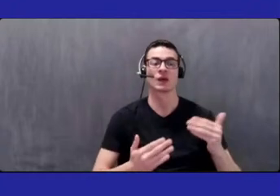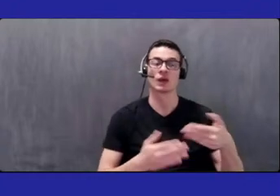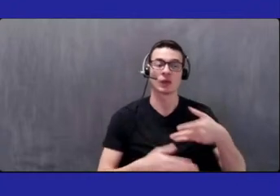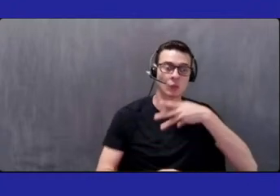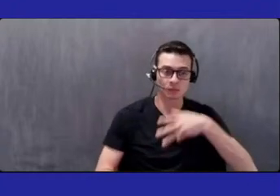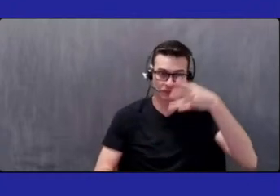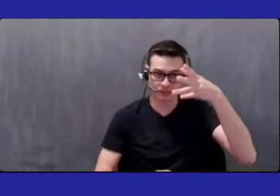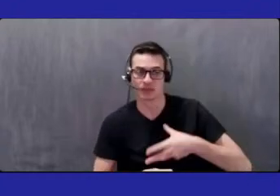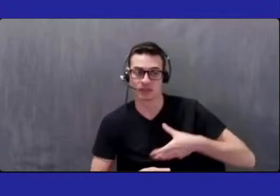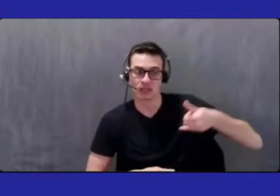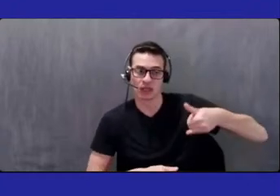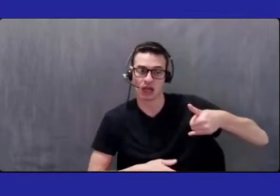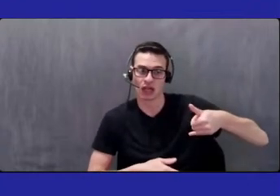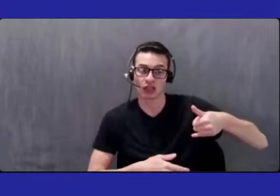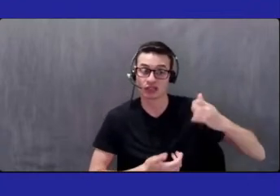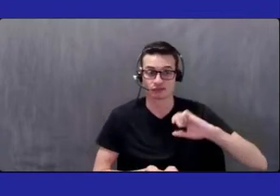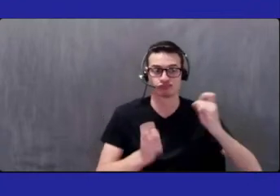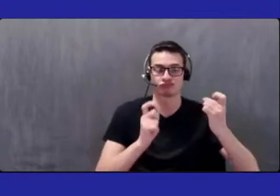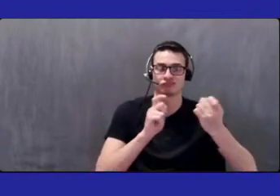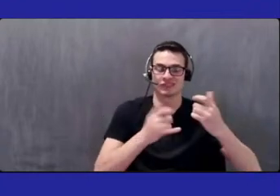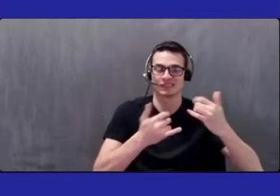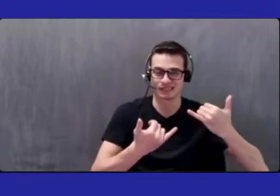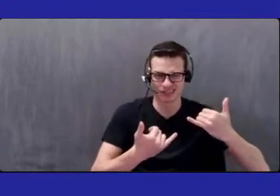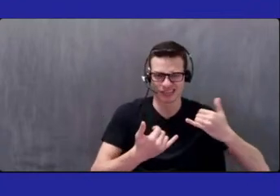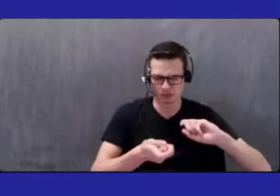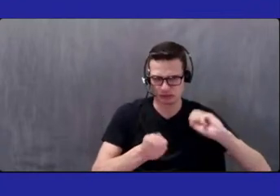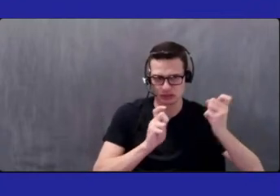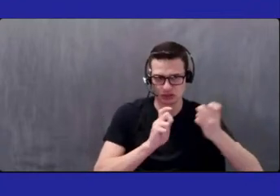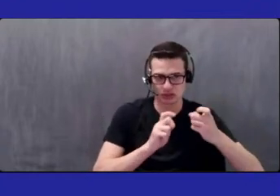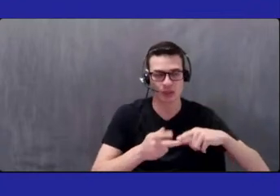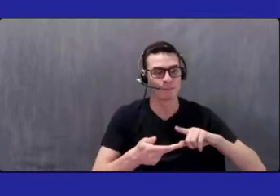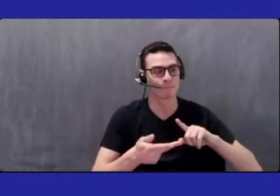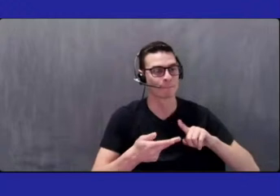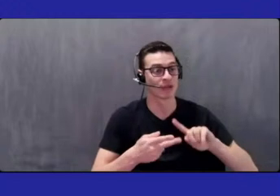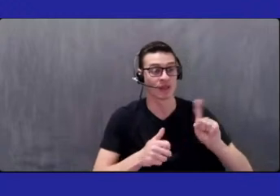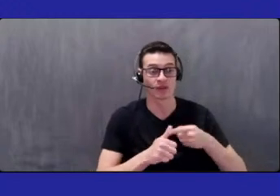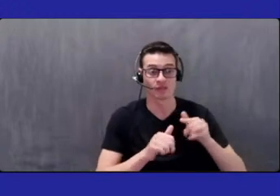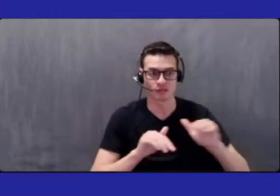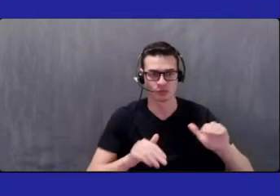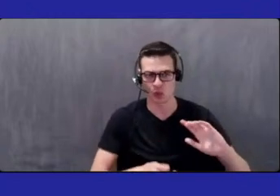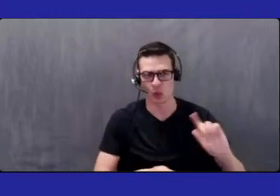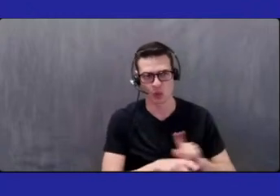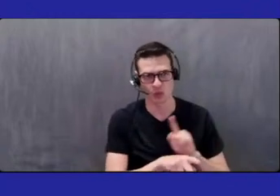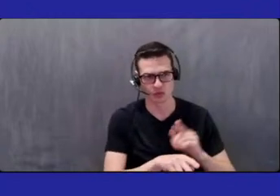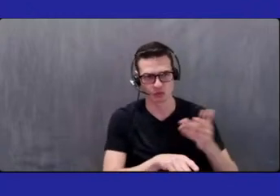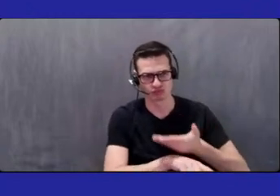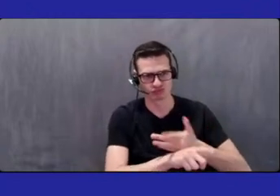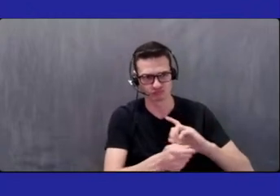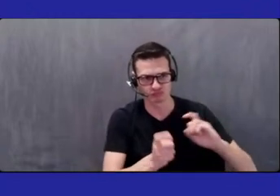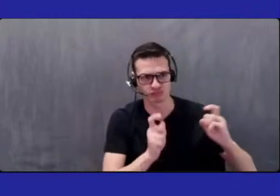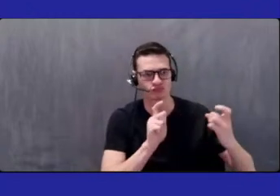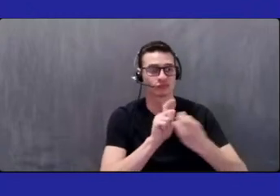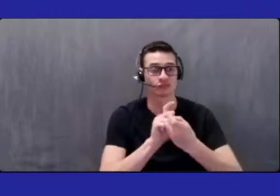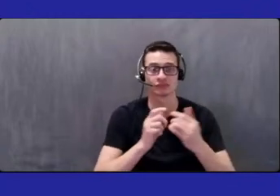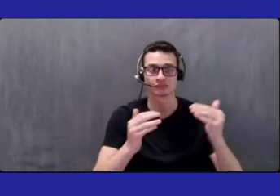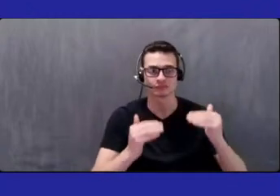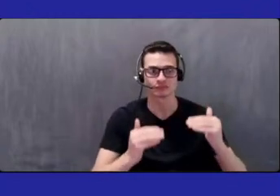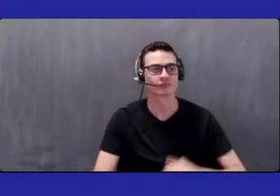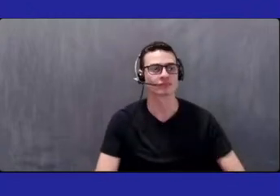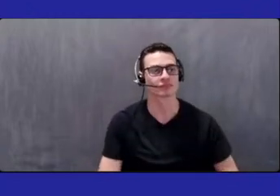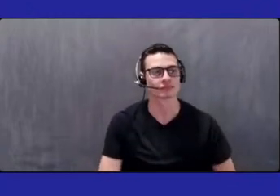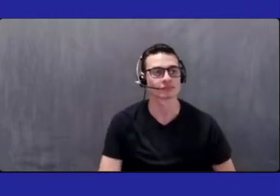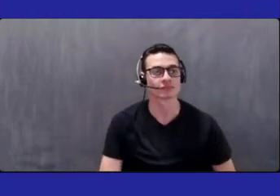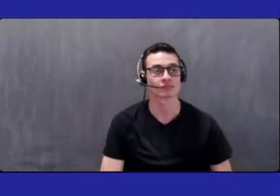wellness room on the first floor, we're also in progress with that. Next slide. So, equipment and